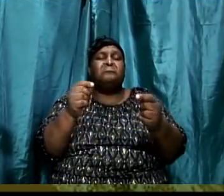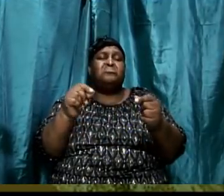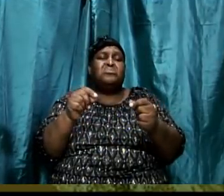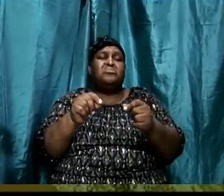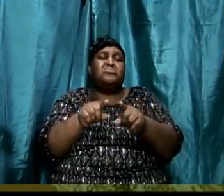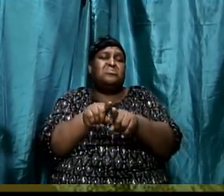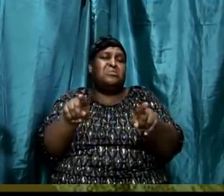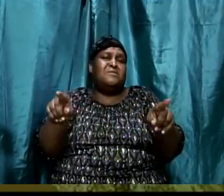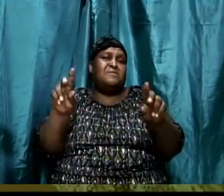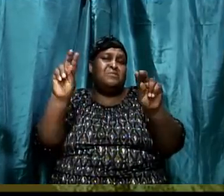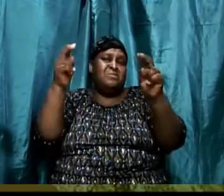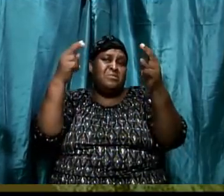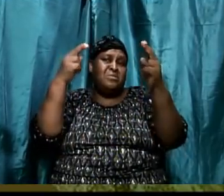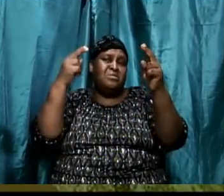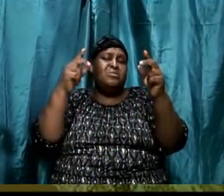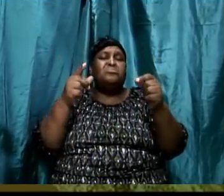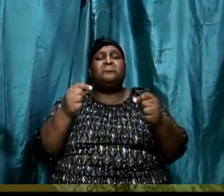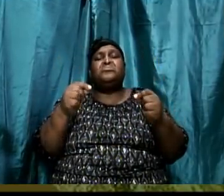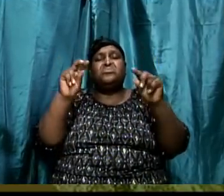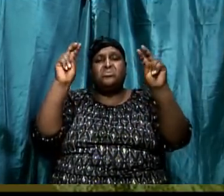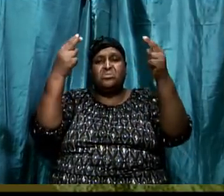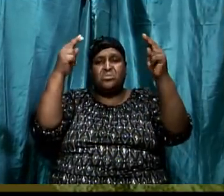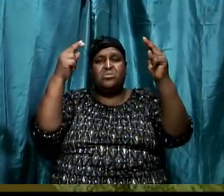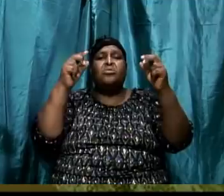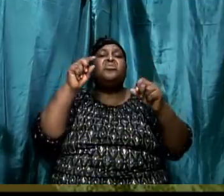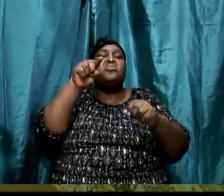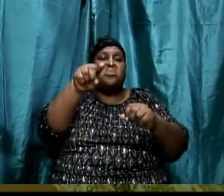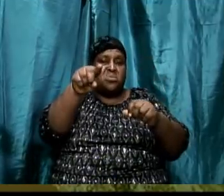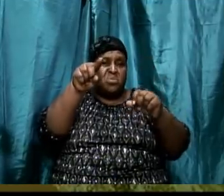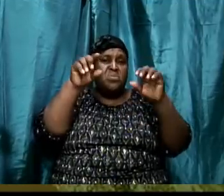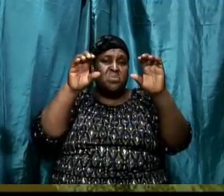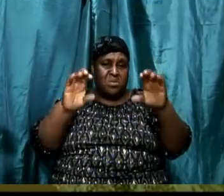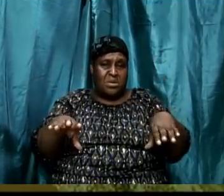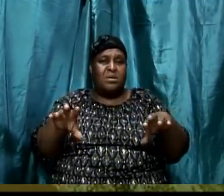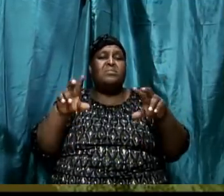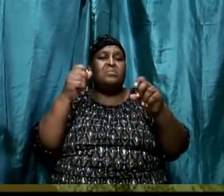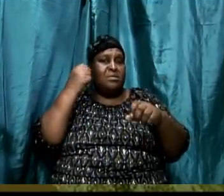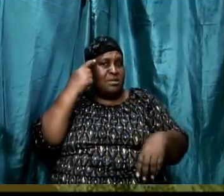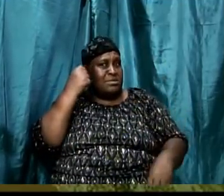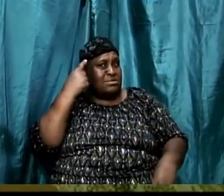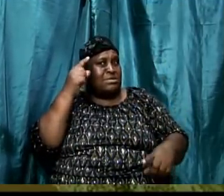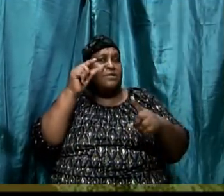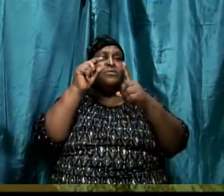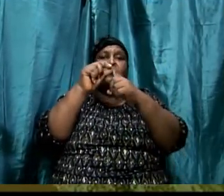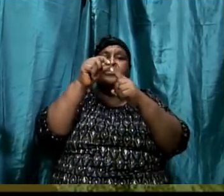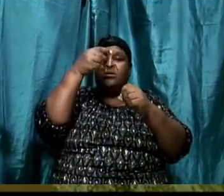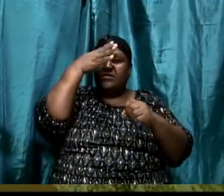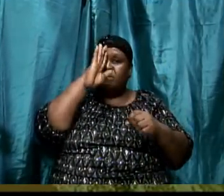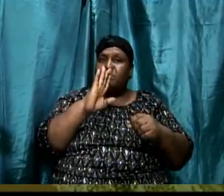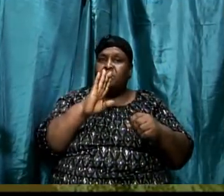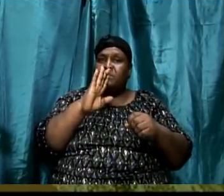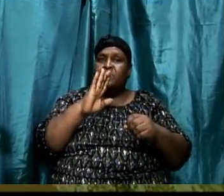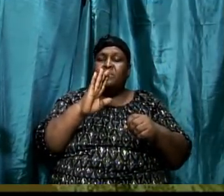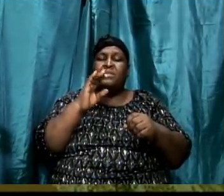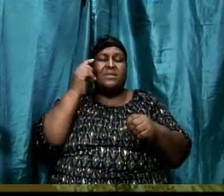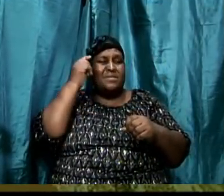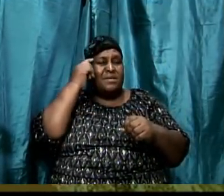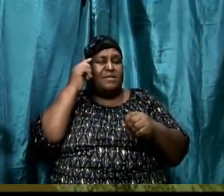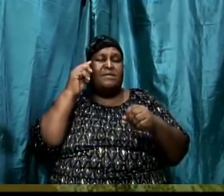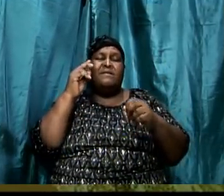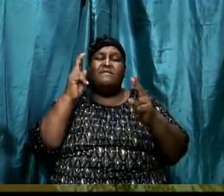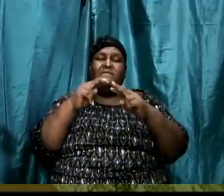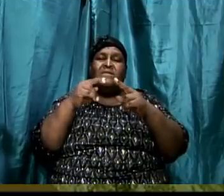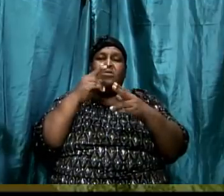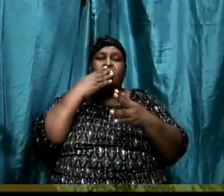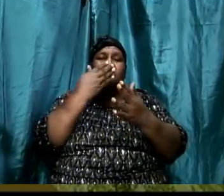particular topic. And I'll be doing the topic, You Can Understand the Word. And I think this is a very good topic to